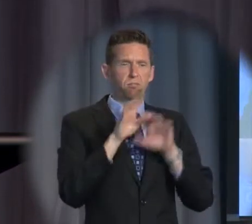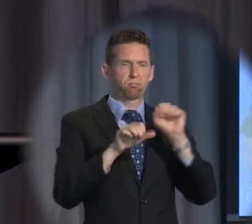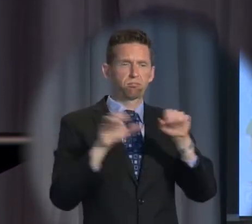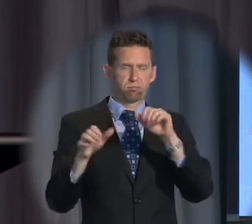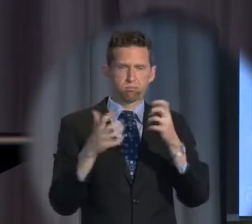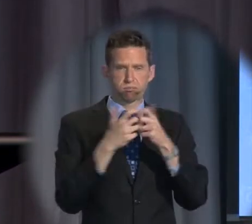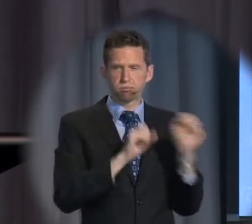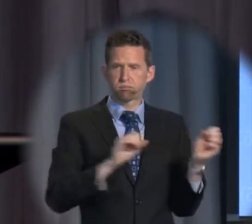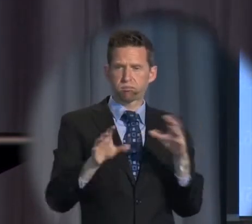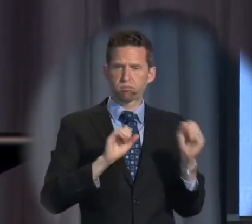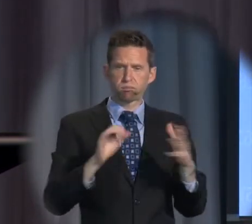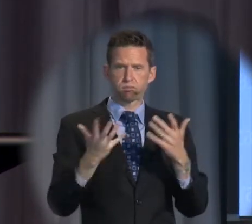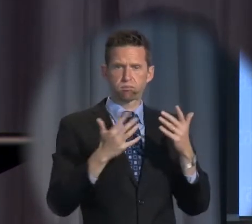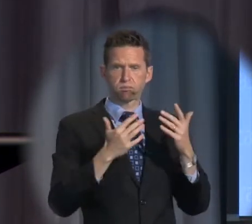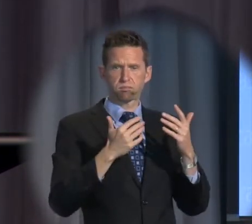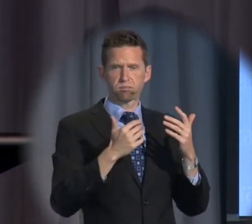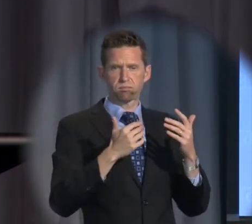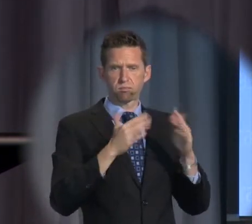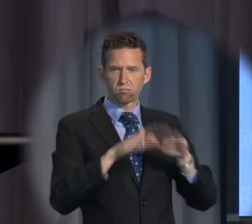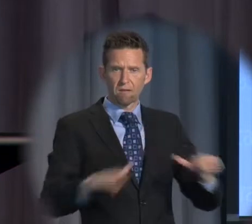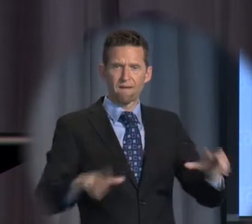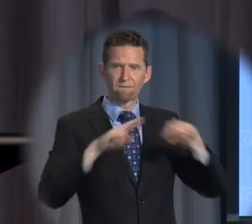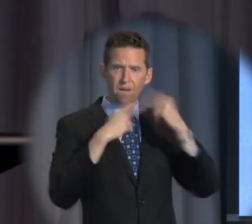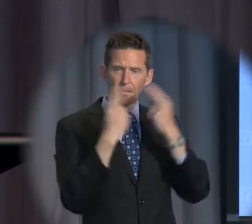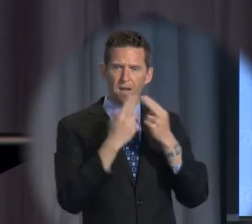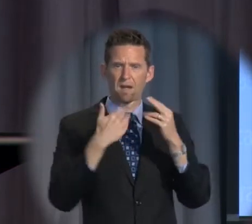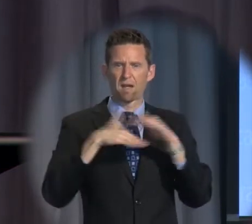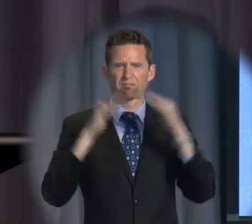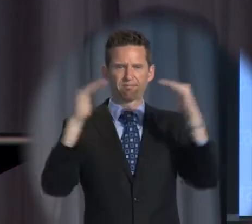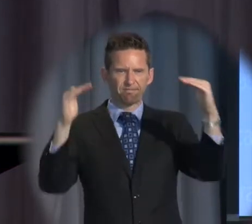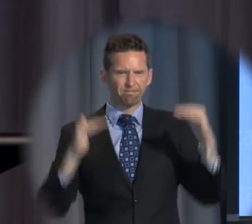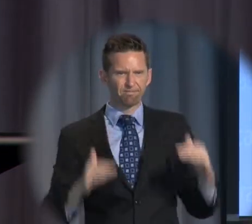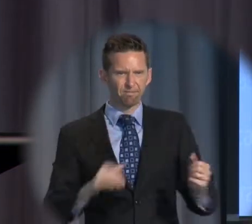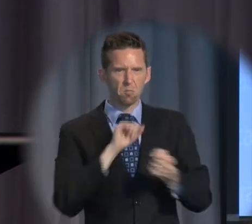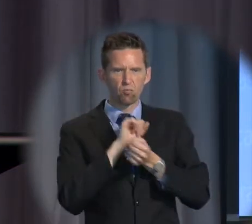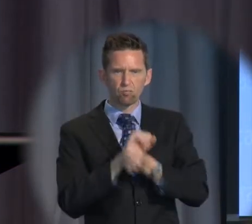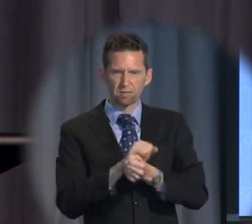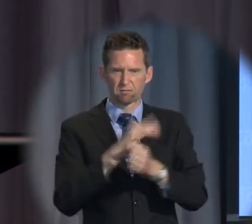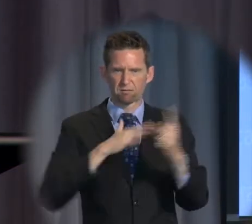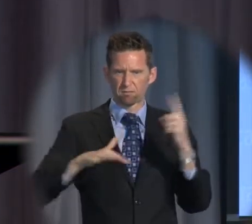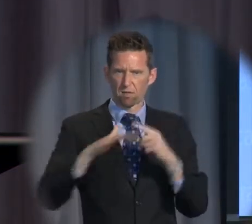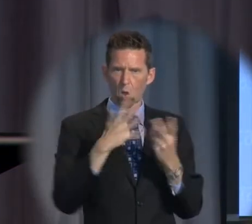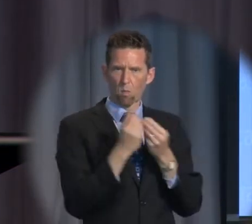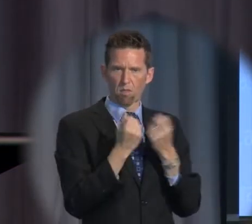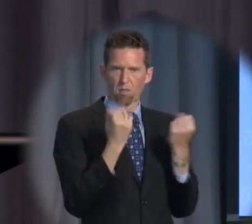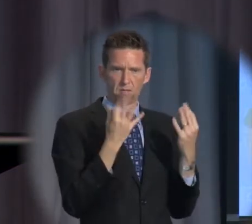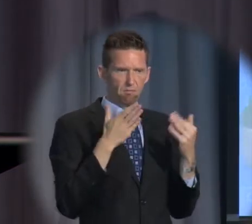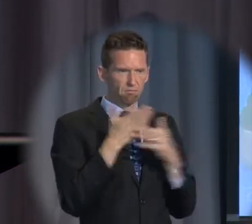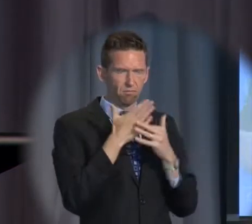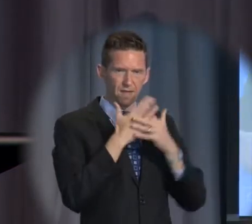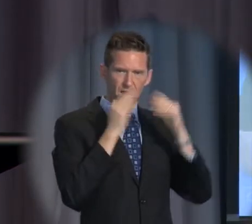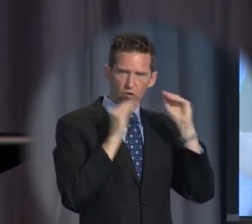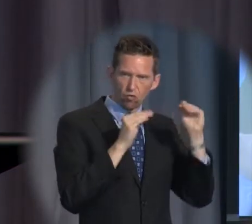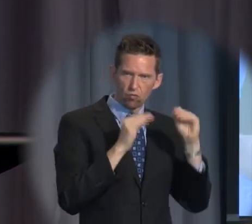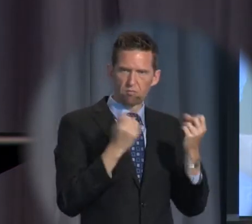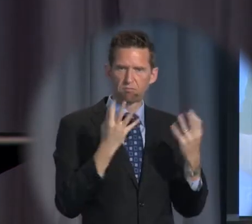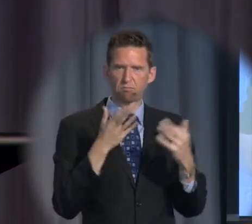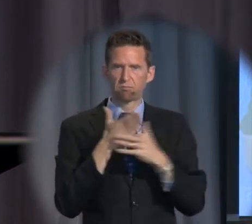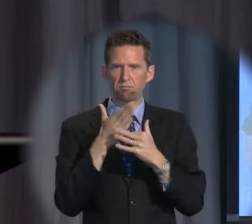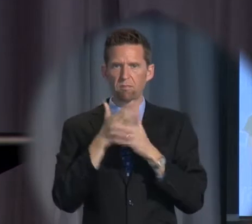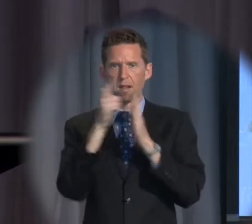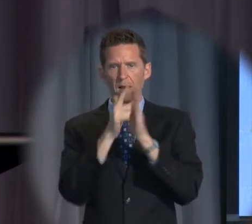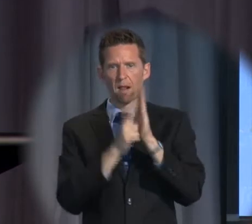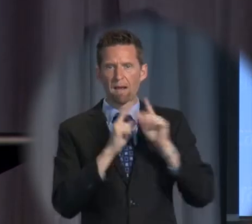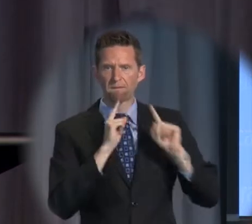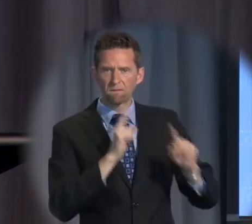their families in substandard prisons in remote and inaccessible places with little or no education, without access to legal advice for